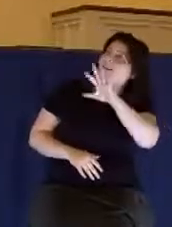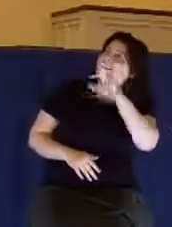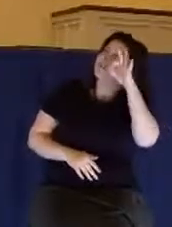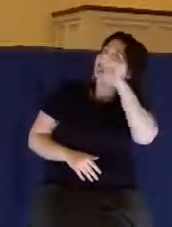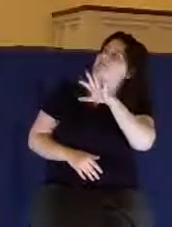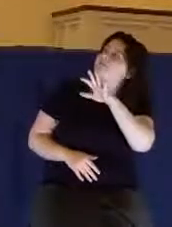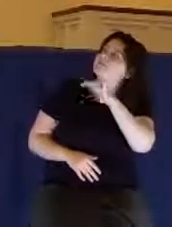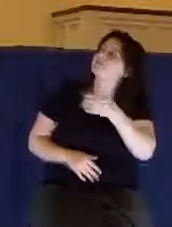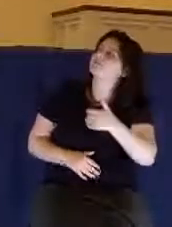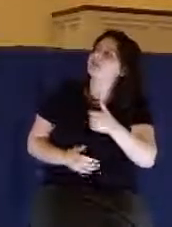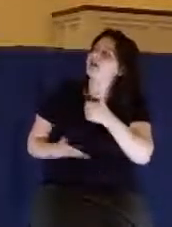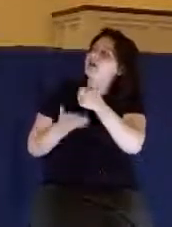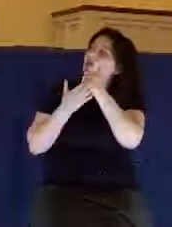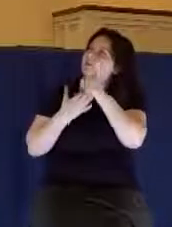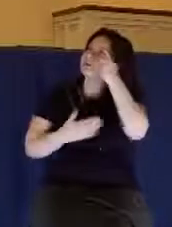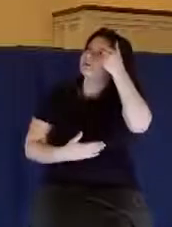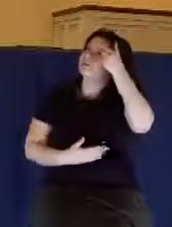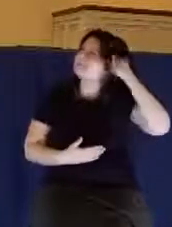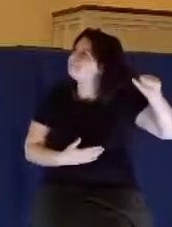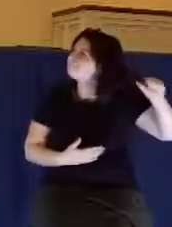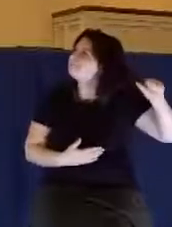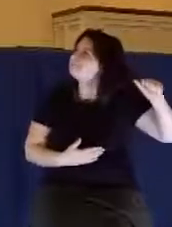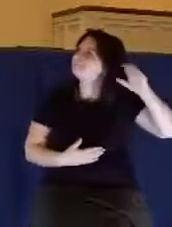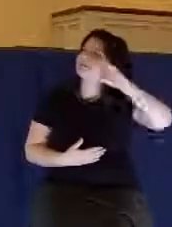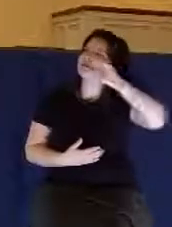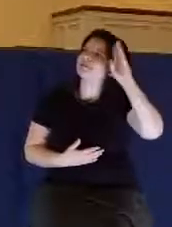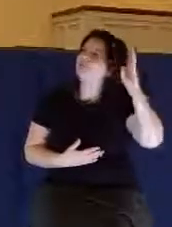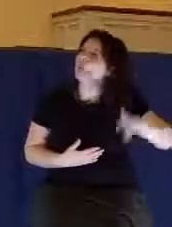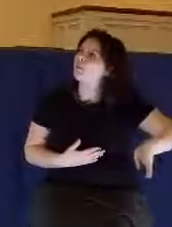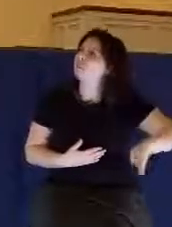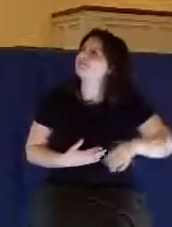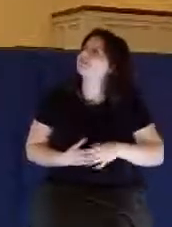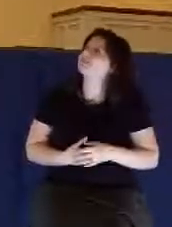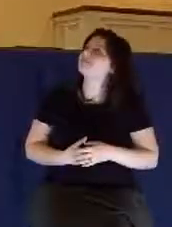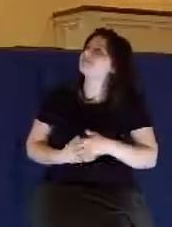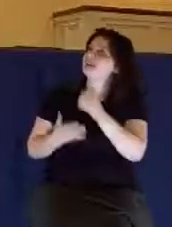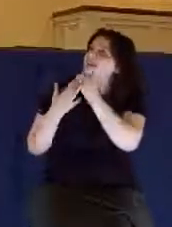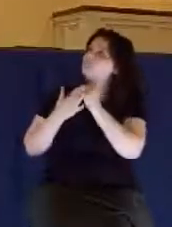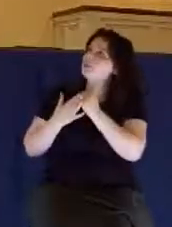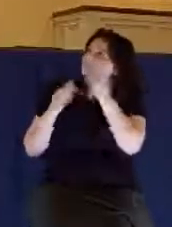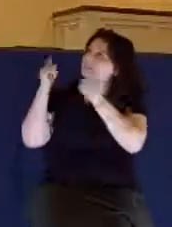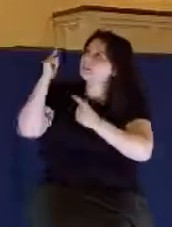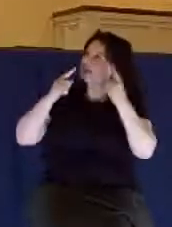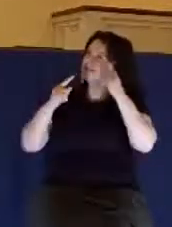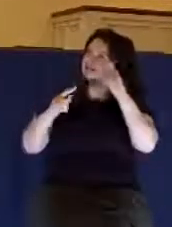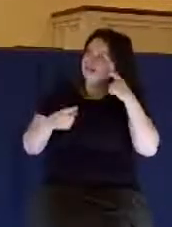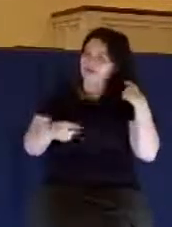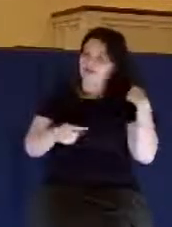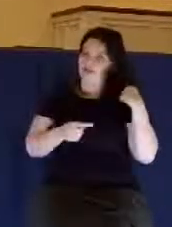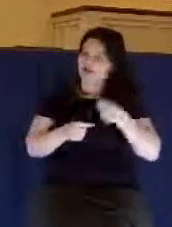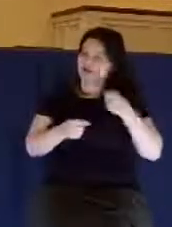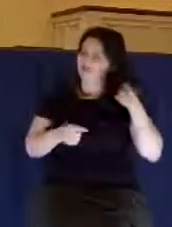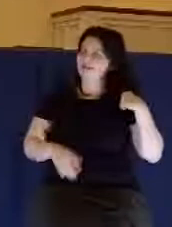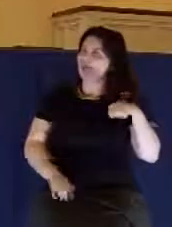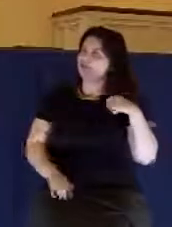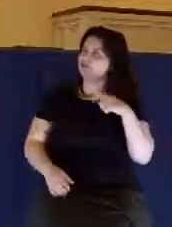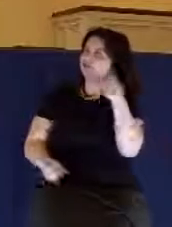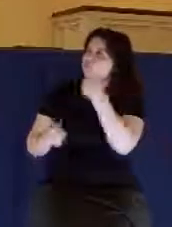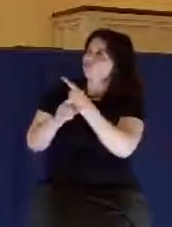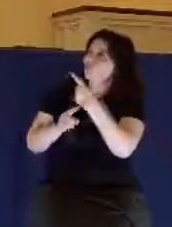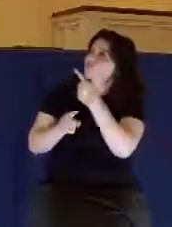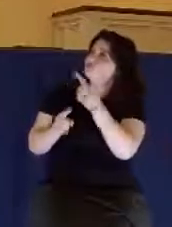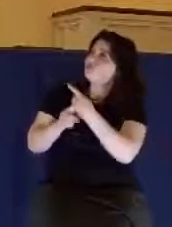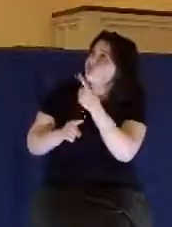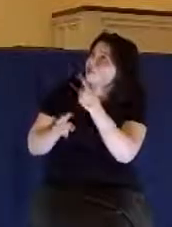reject those. Help us to think right theology correctly, biblically, about who you are.